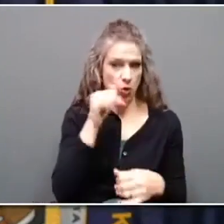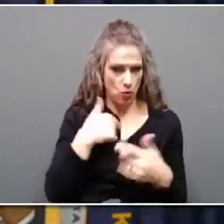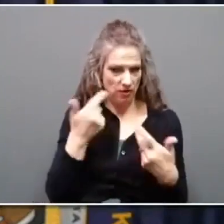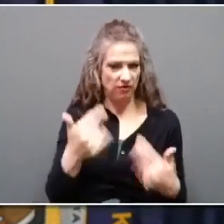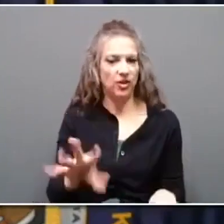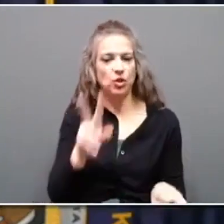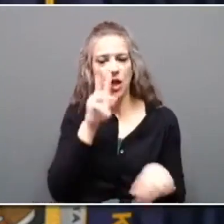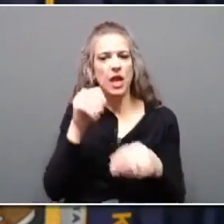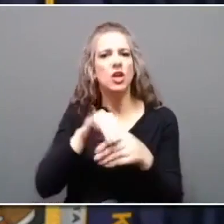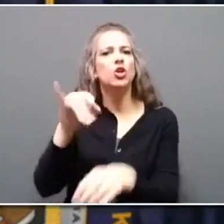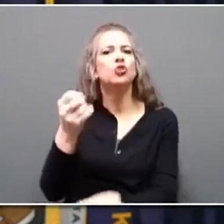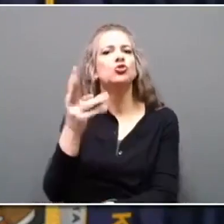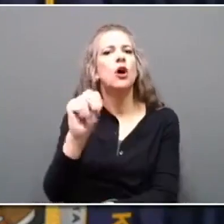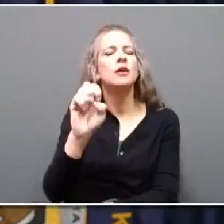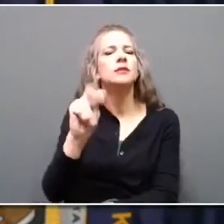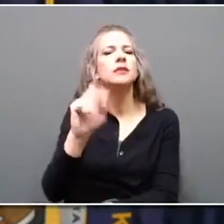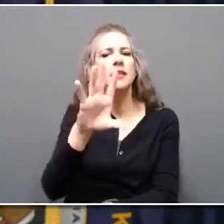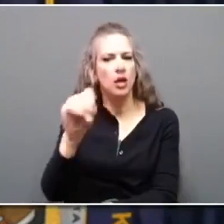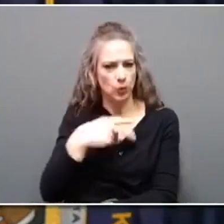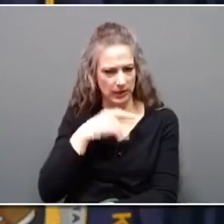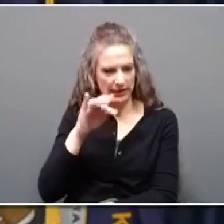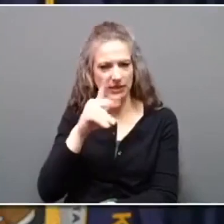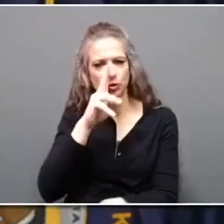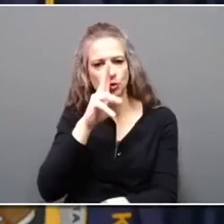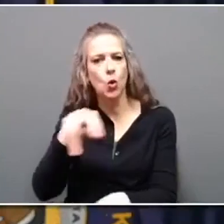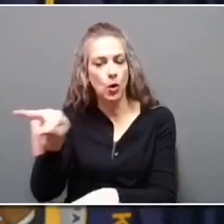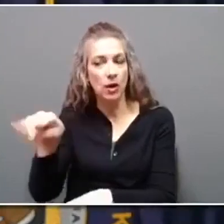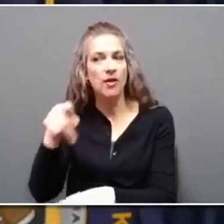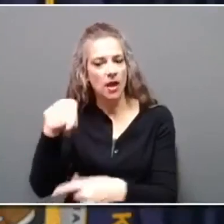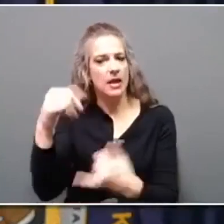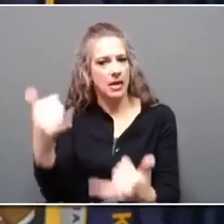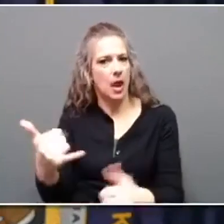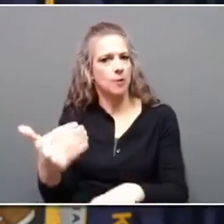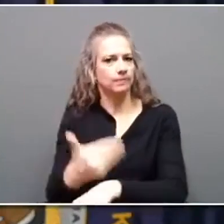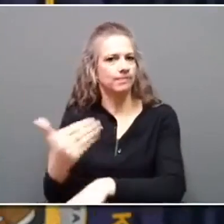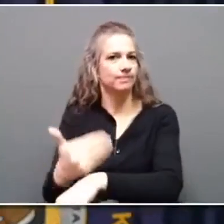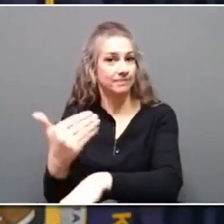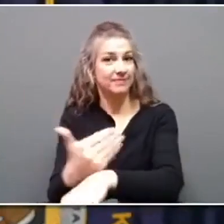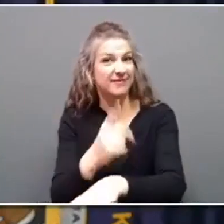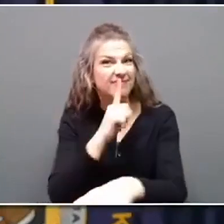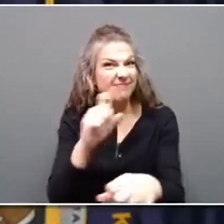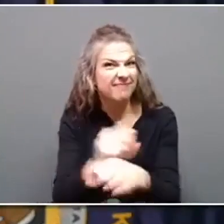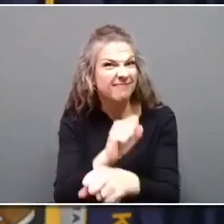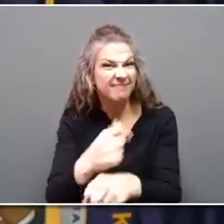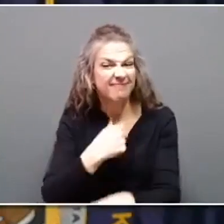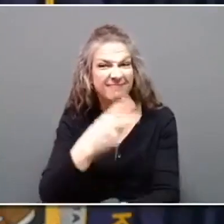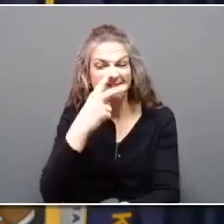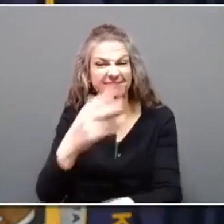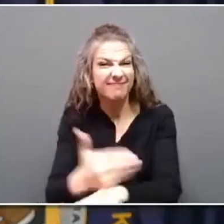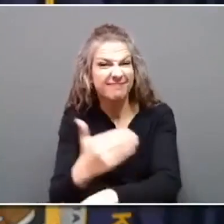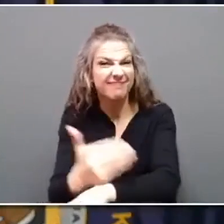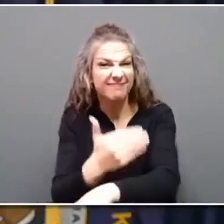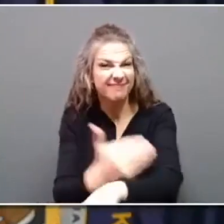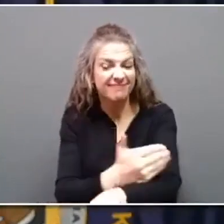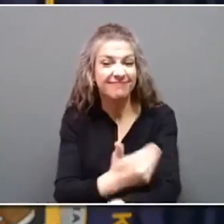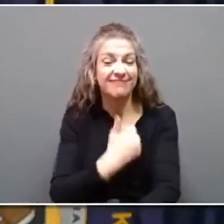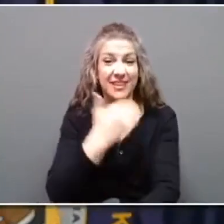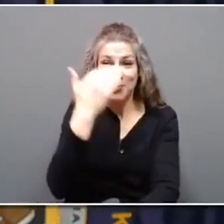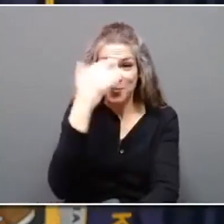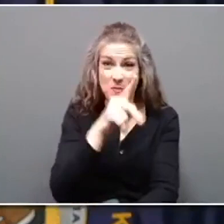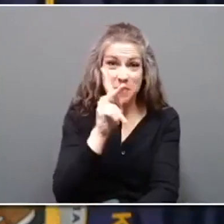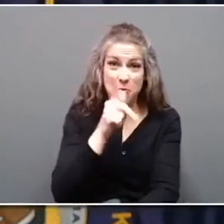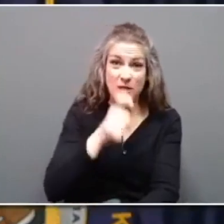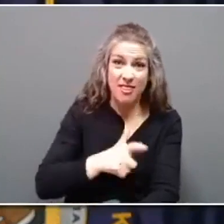County where construction work is underway. And I do mean it's underway. I know that the residents in that community are